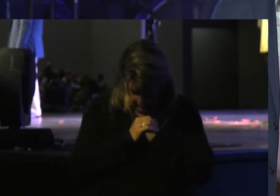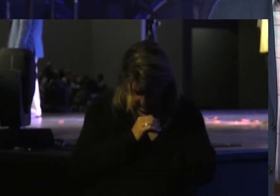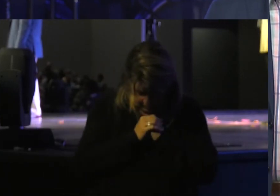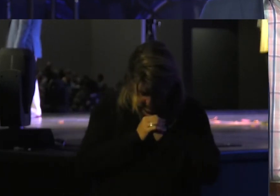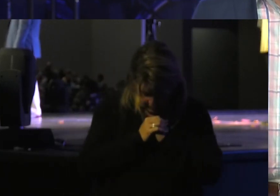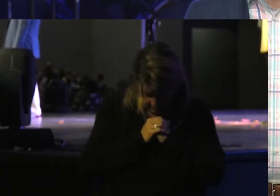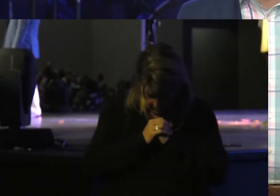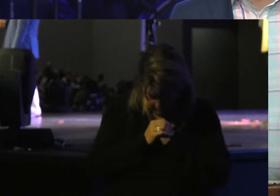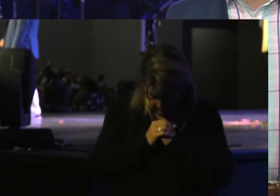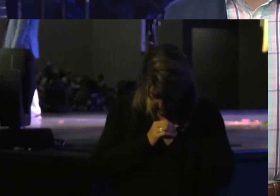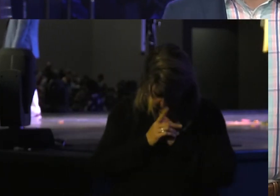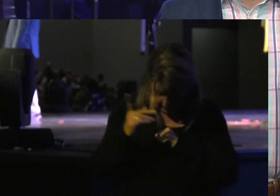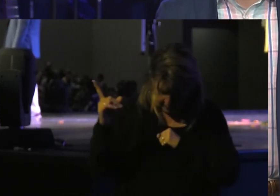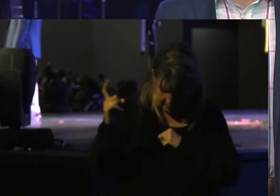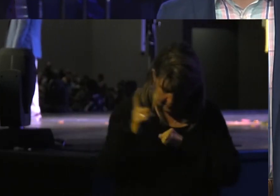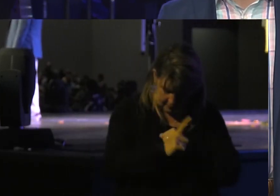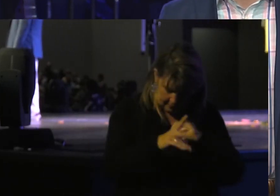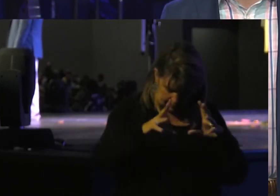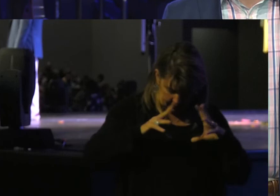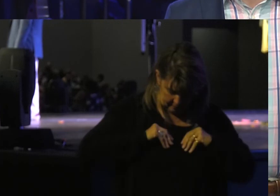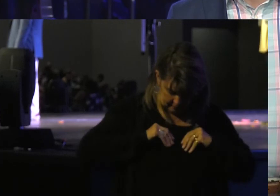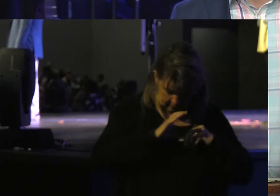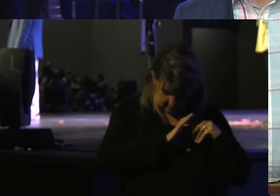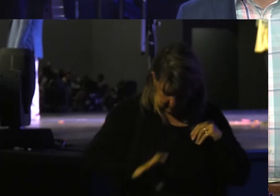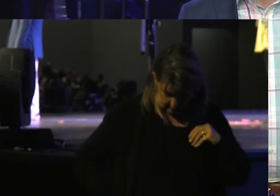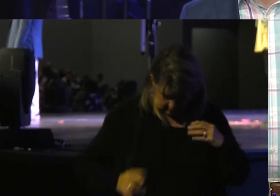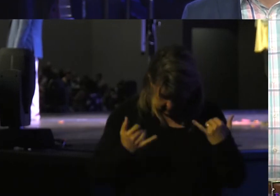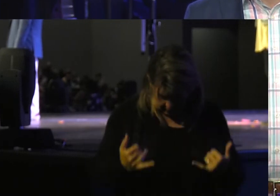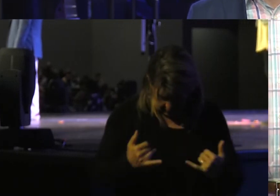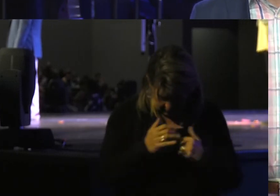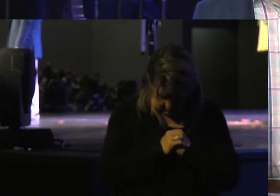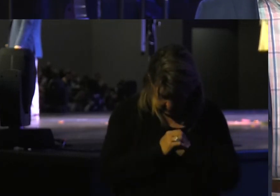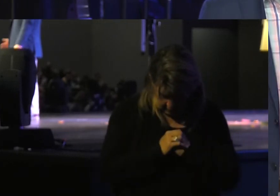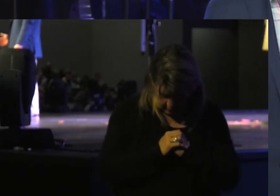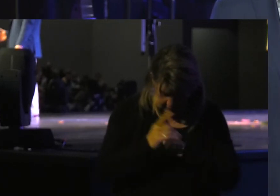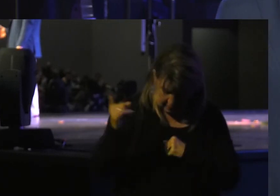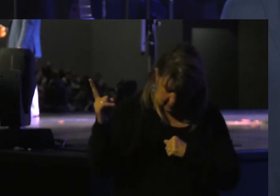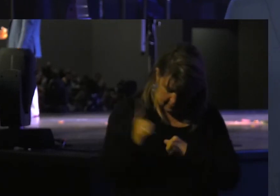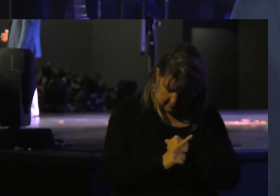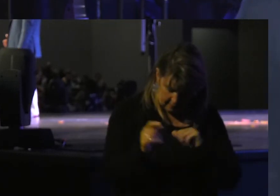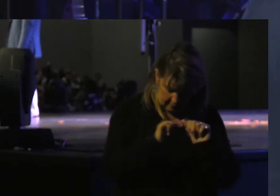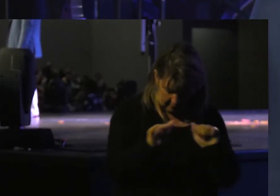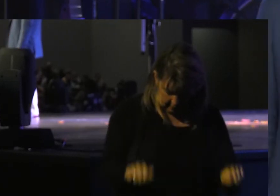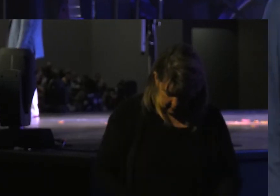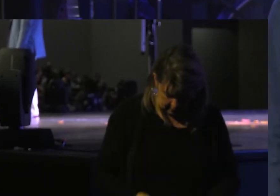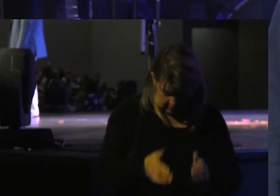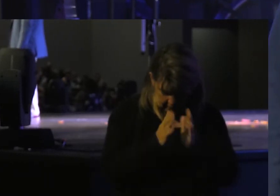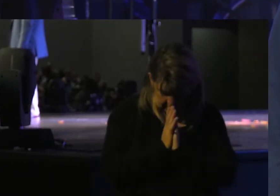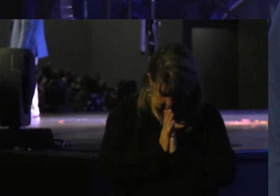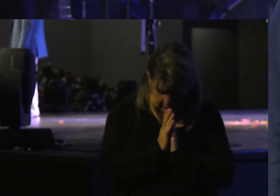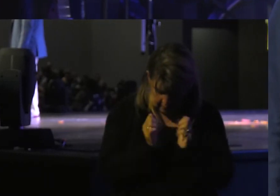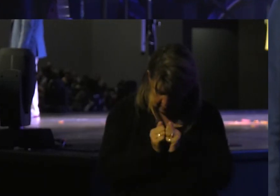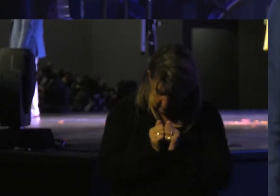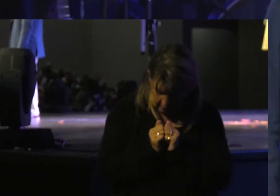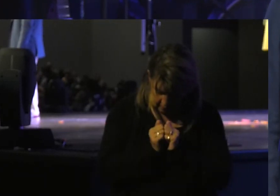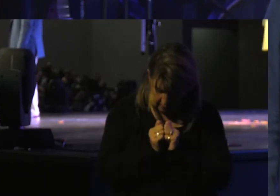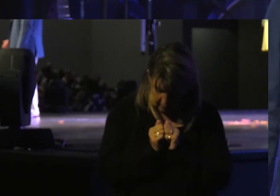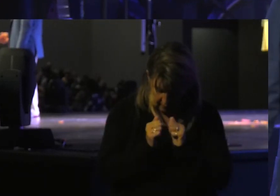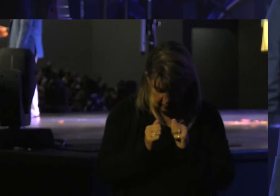Why Don't You Come And Receive Christ Today Come To This Altar Pray With One Of Our Counselors